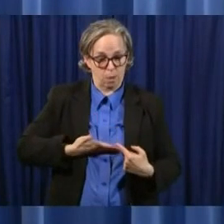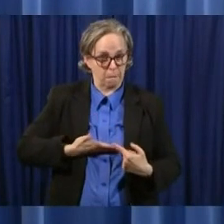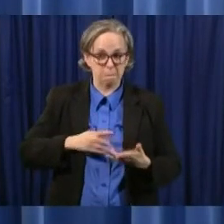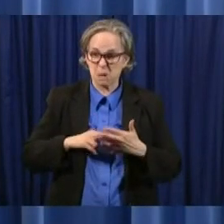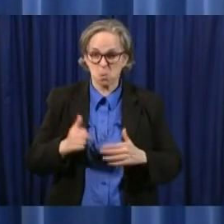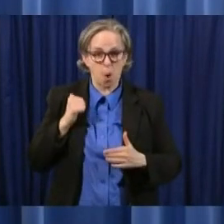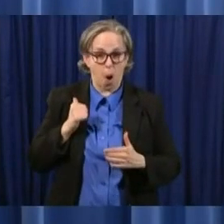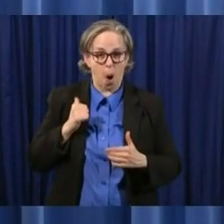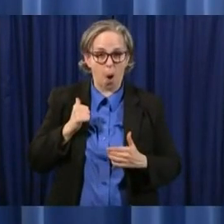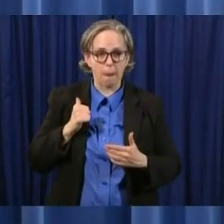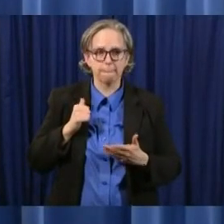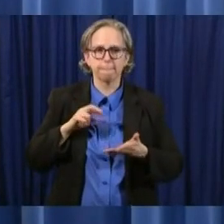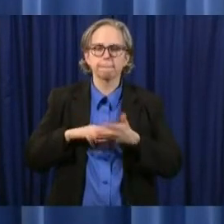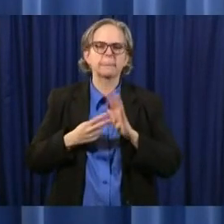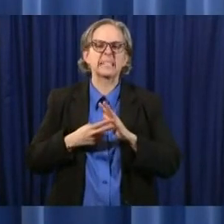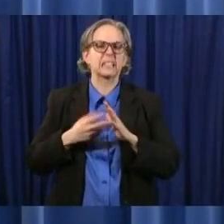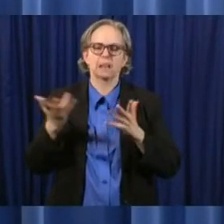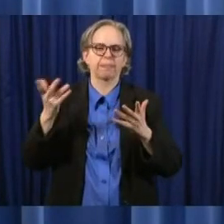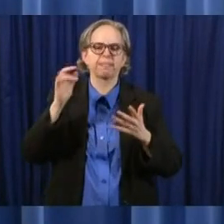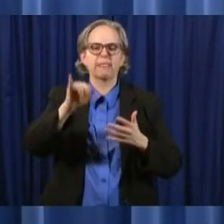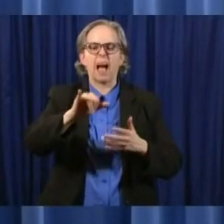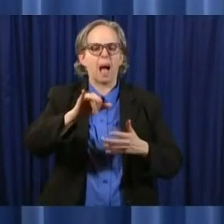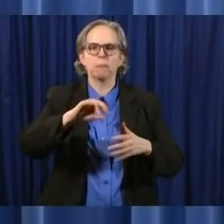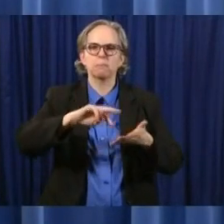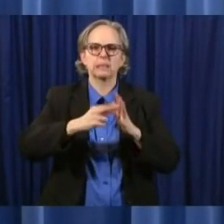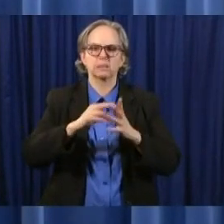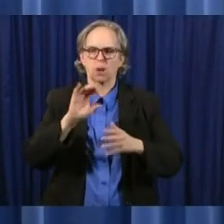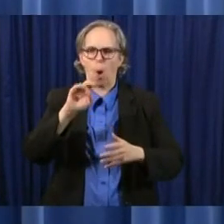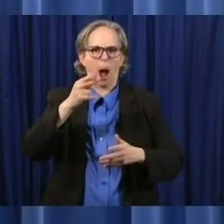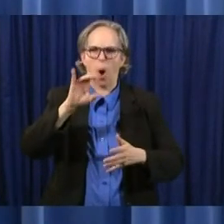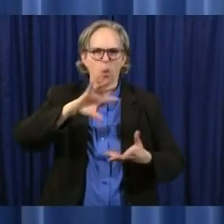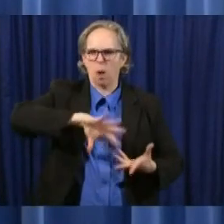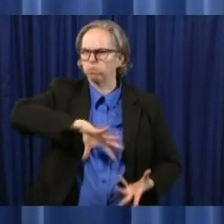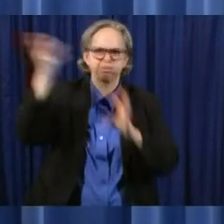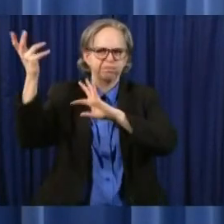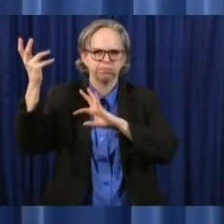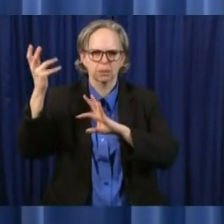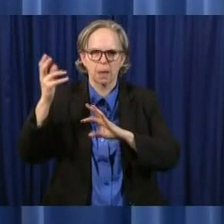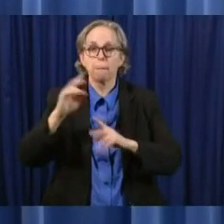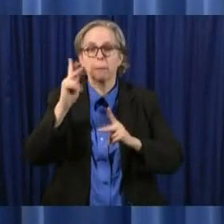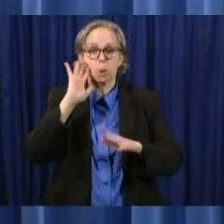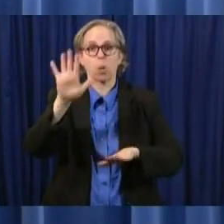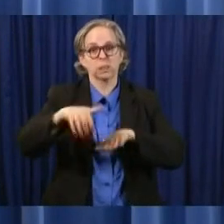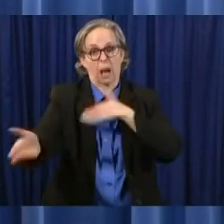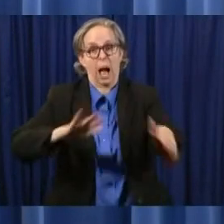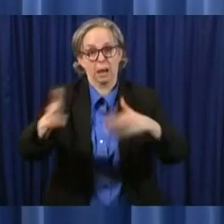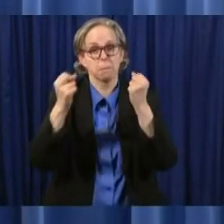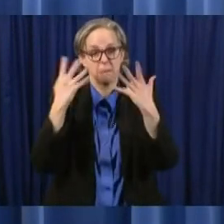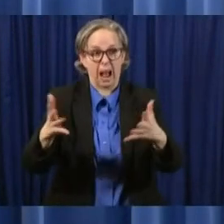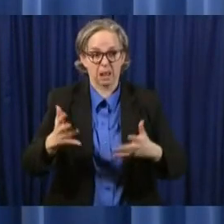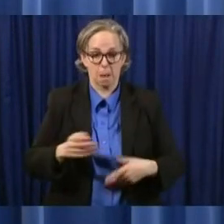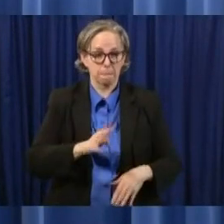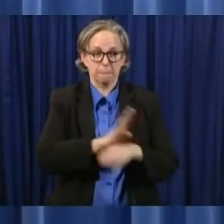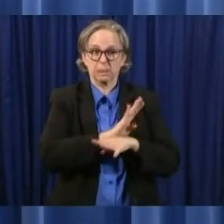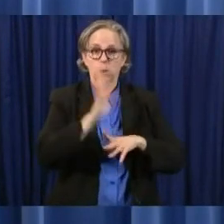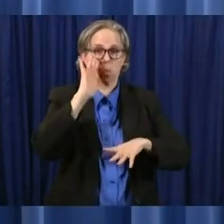disaster uh we will lose many many more lives uh our business will not come back